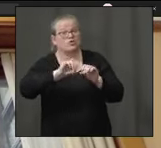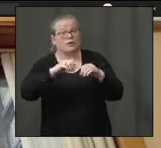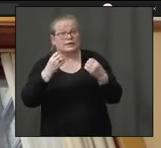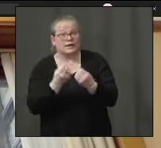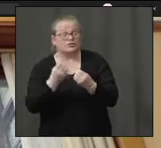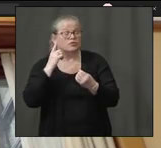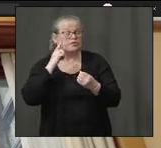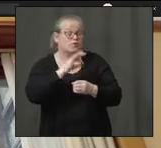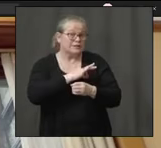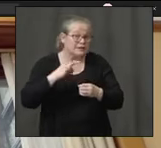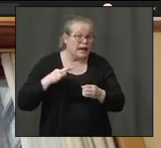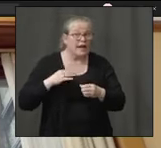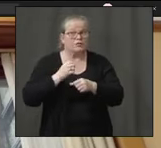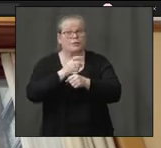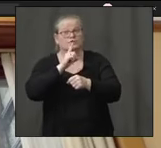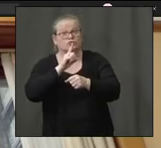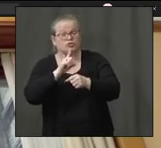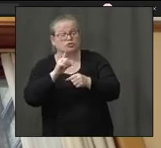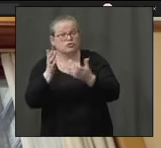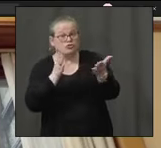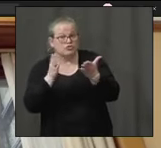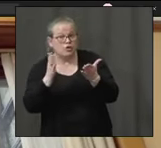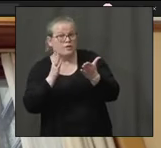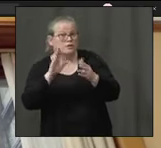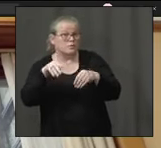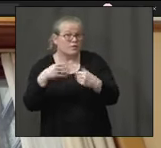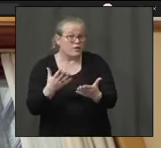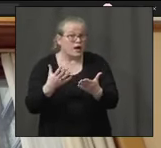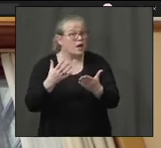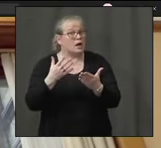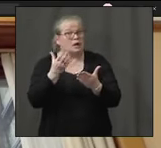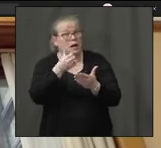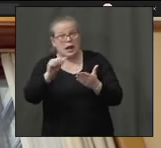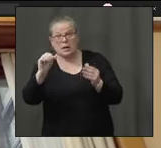levels. Anything new on that front?